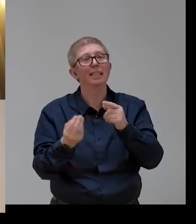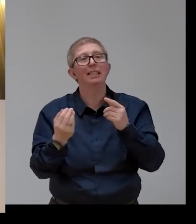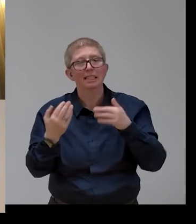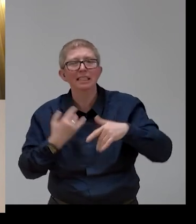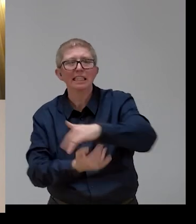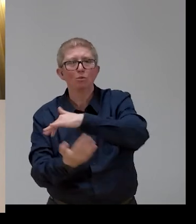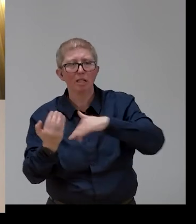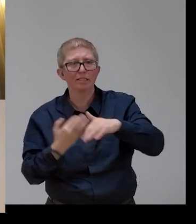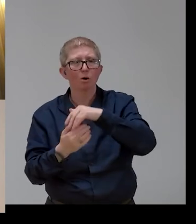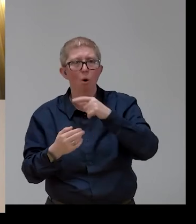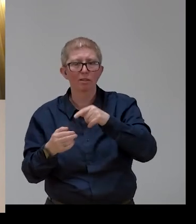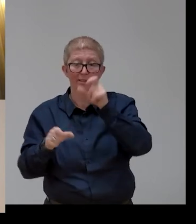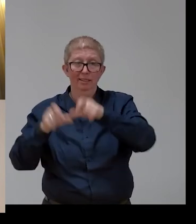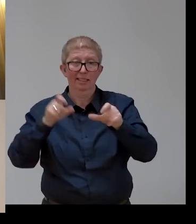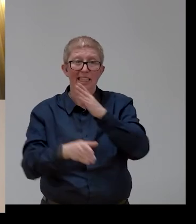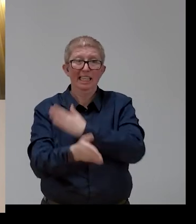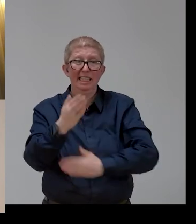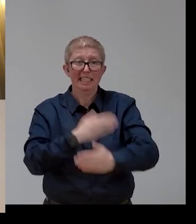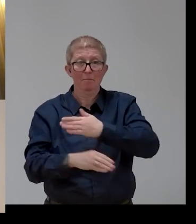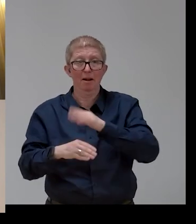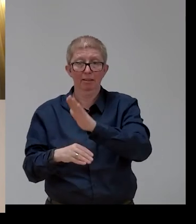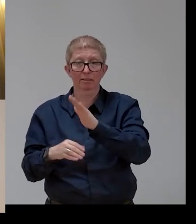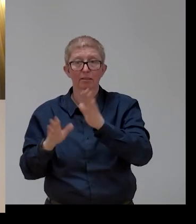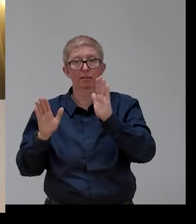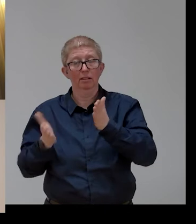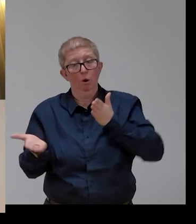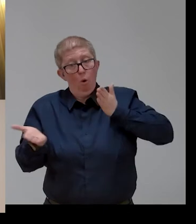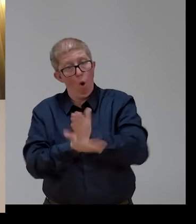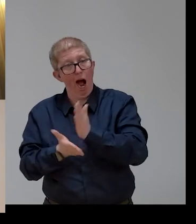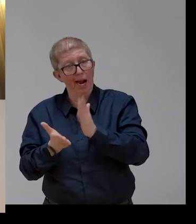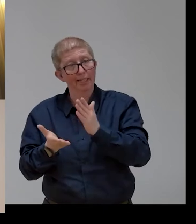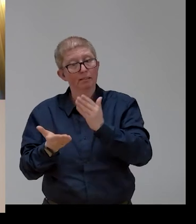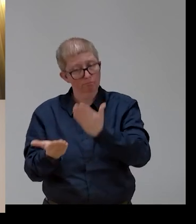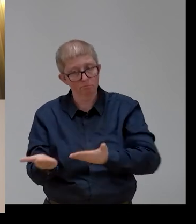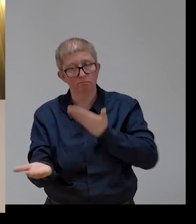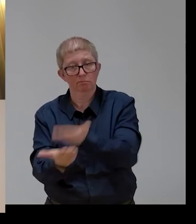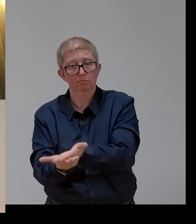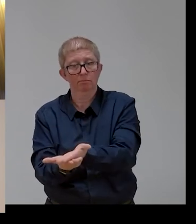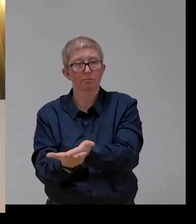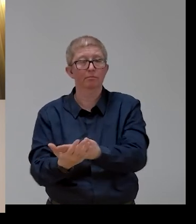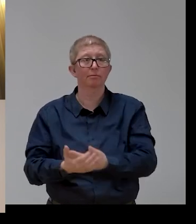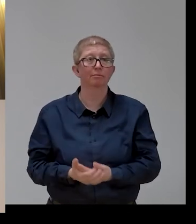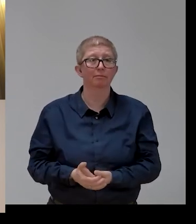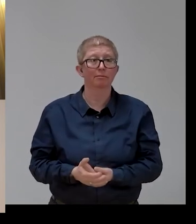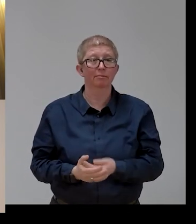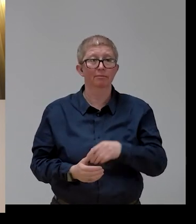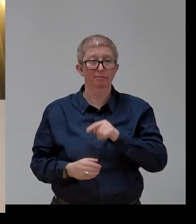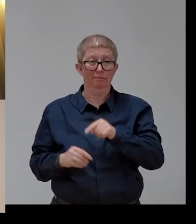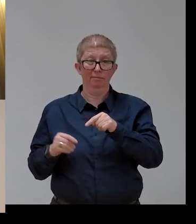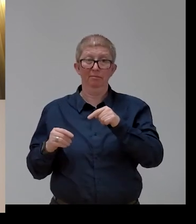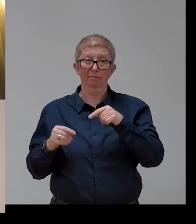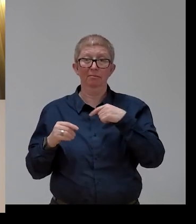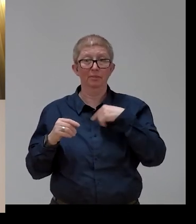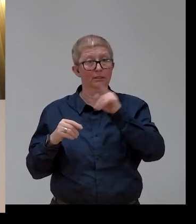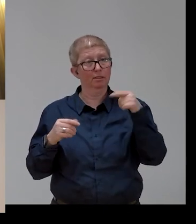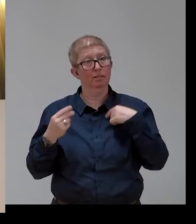rights of persons with disabilities. All these are elements that are being considered in the new strategy, and